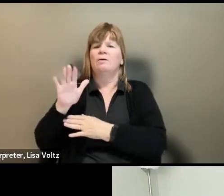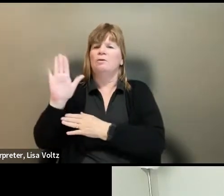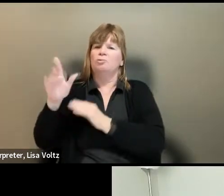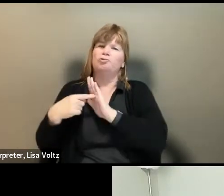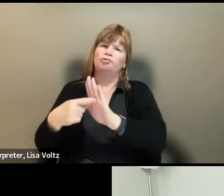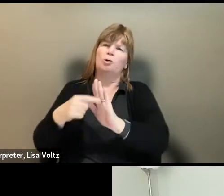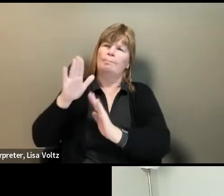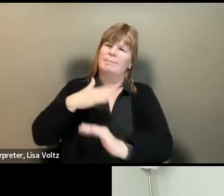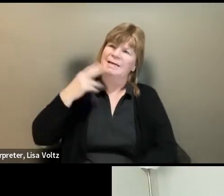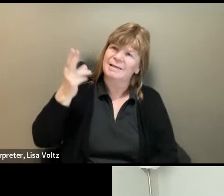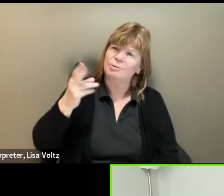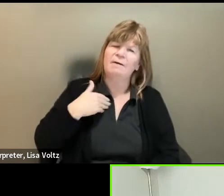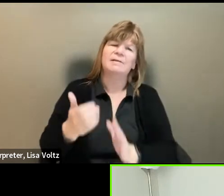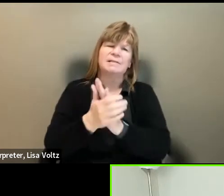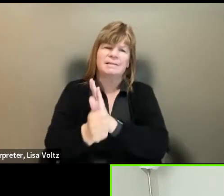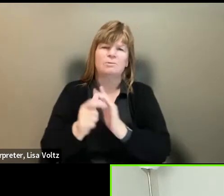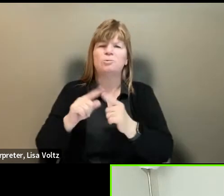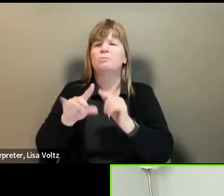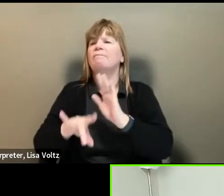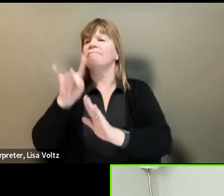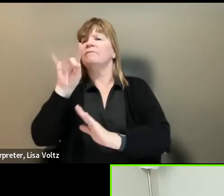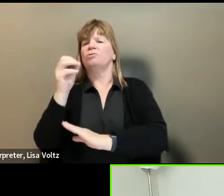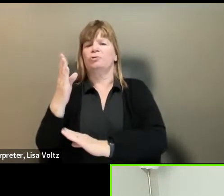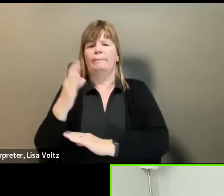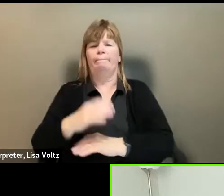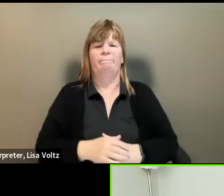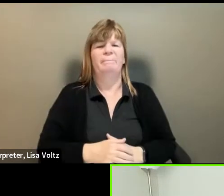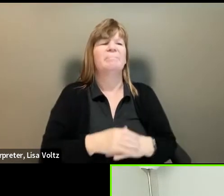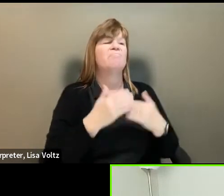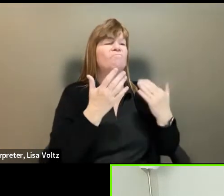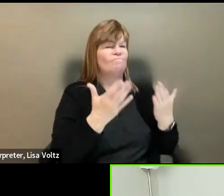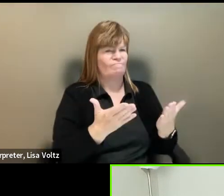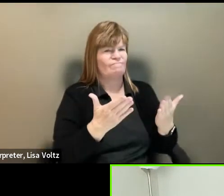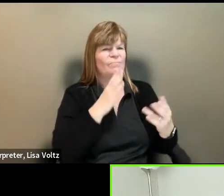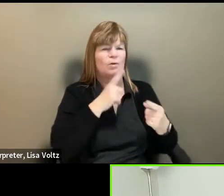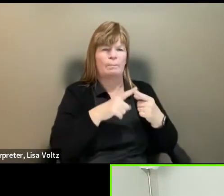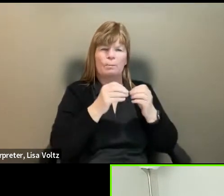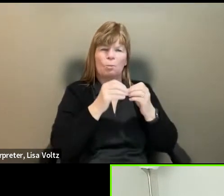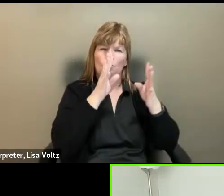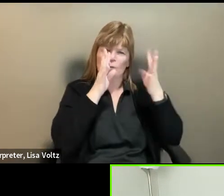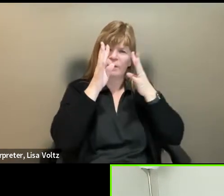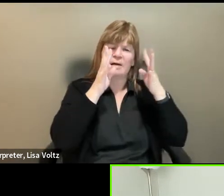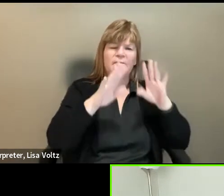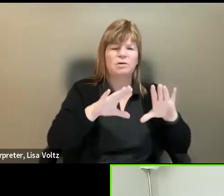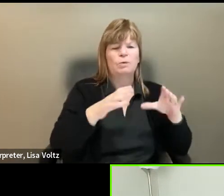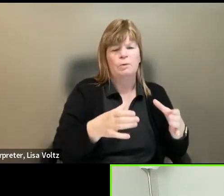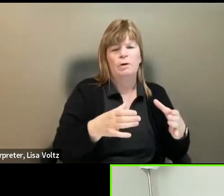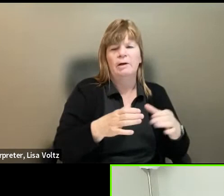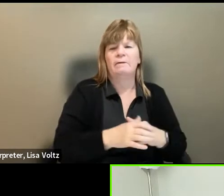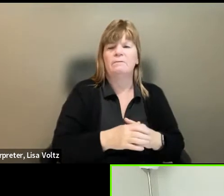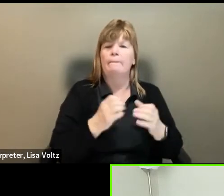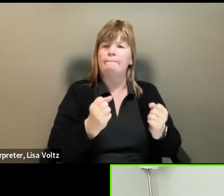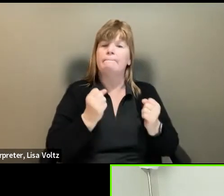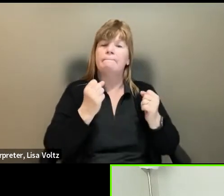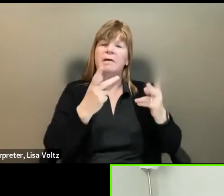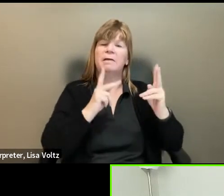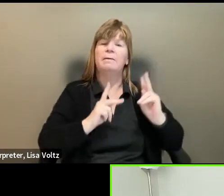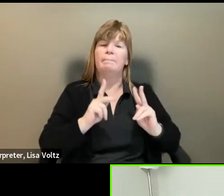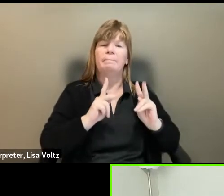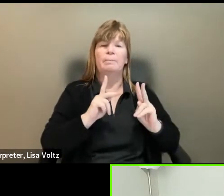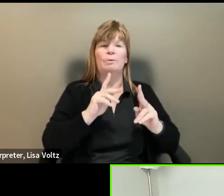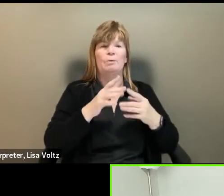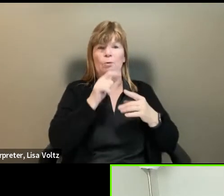to find employment? Yeah. So speaking of a creative group, um, for many, um, individuals when we're